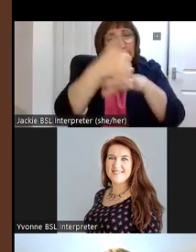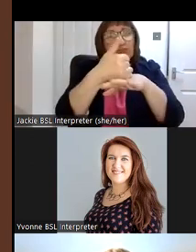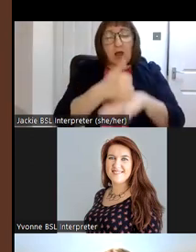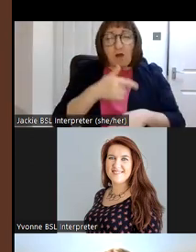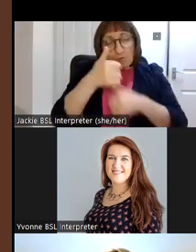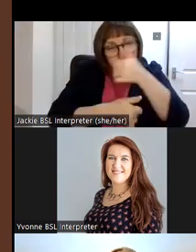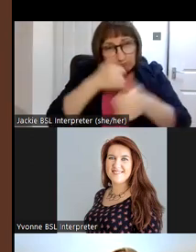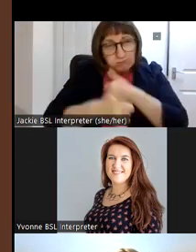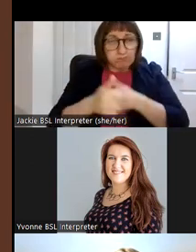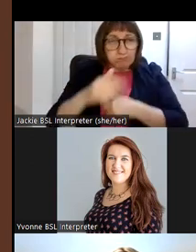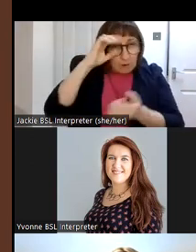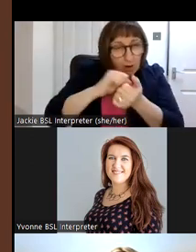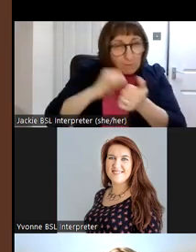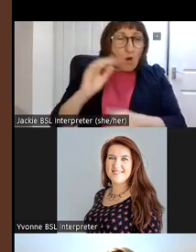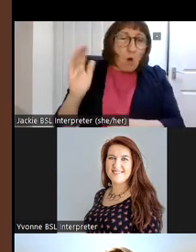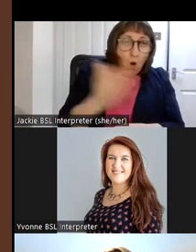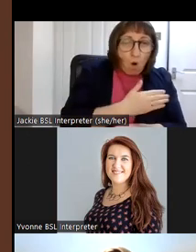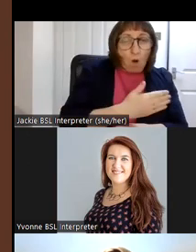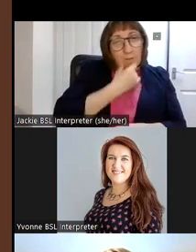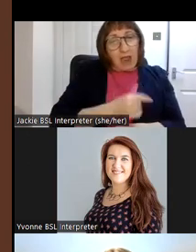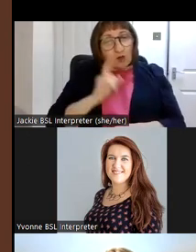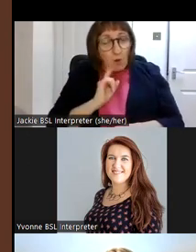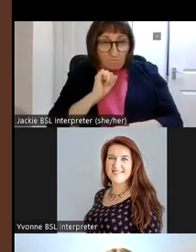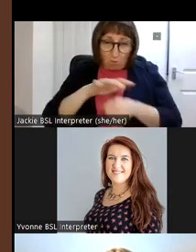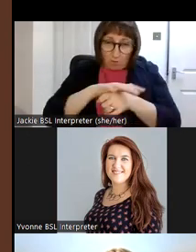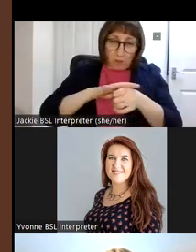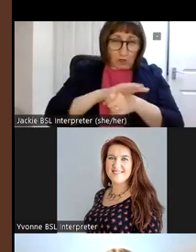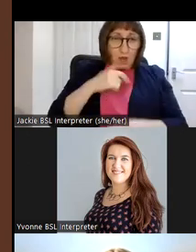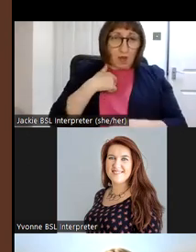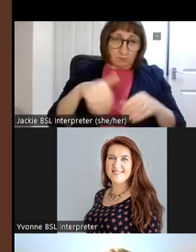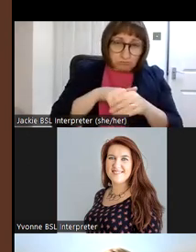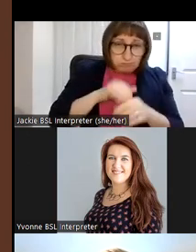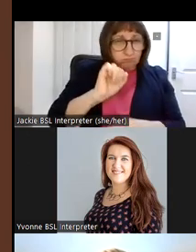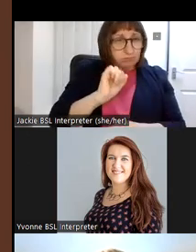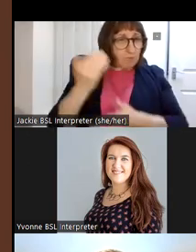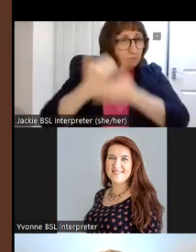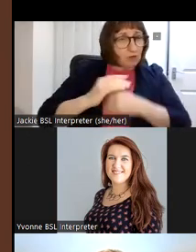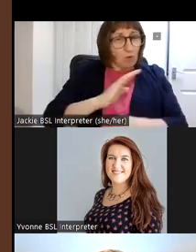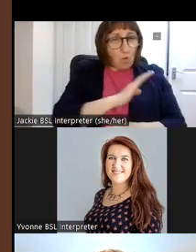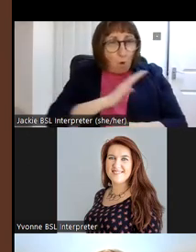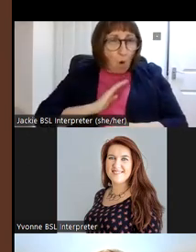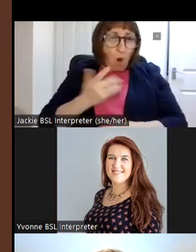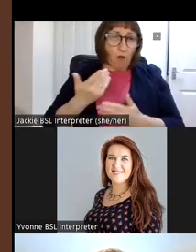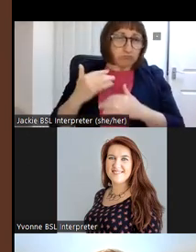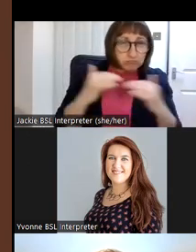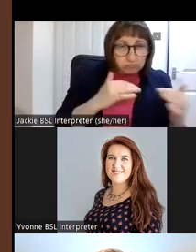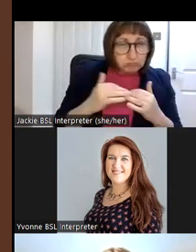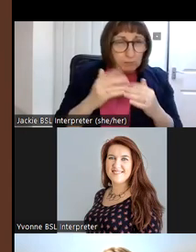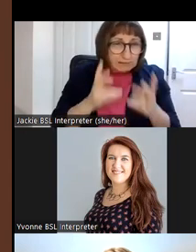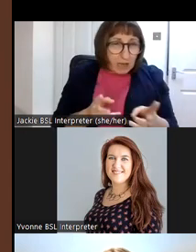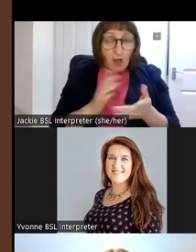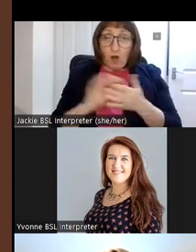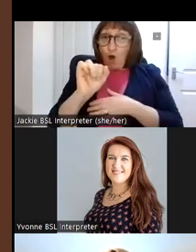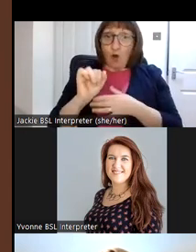men and women from the my colon area who served or died in past wars or on service with the united